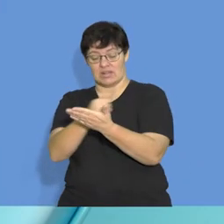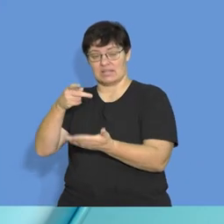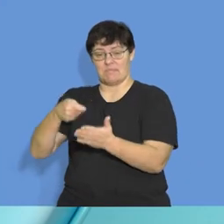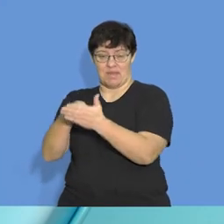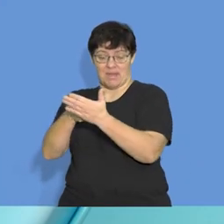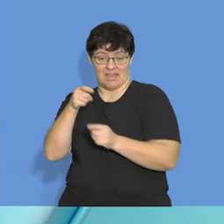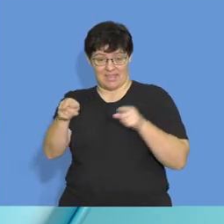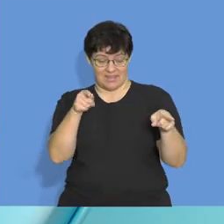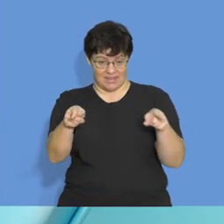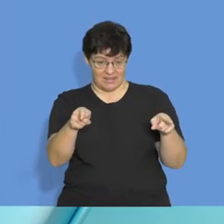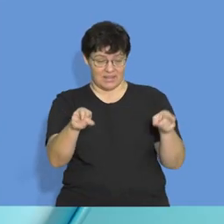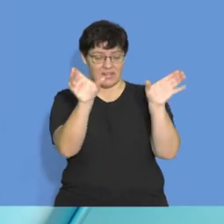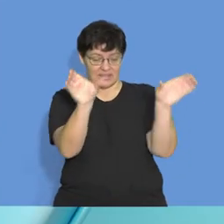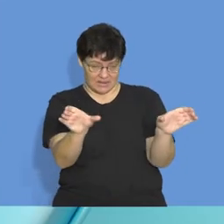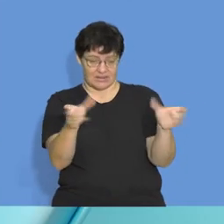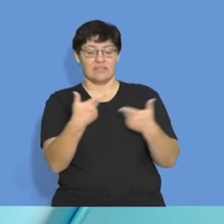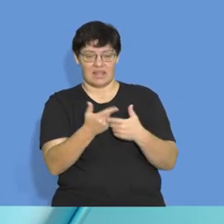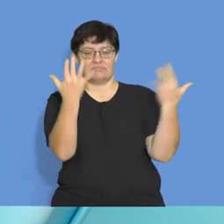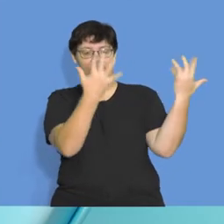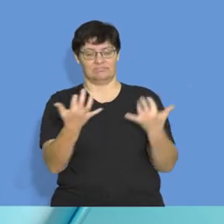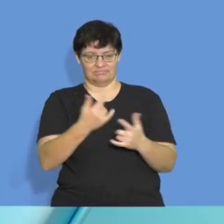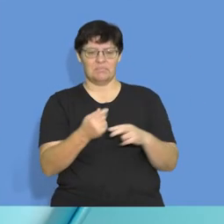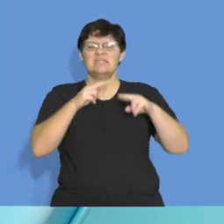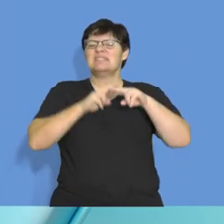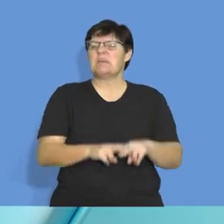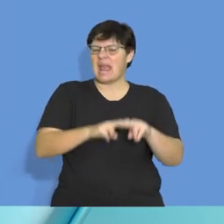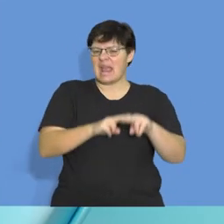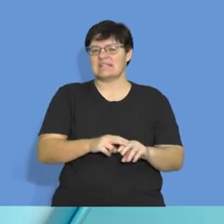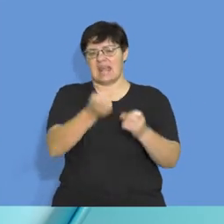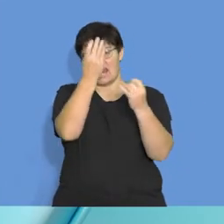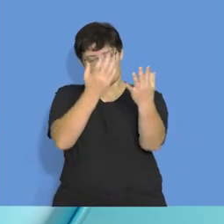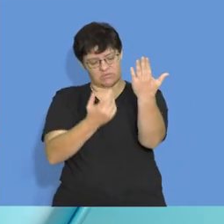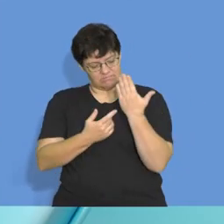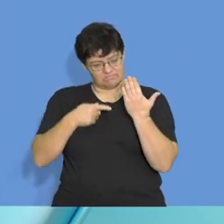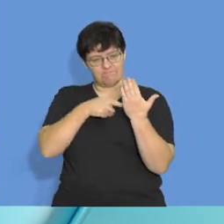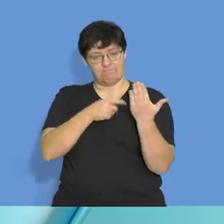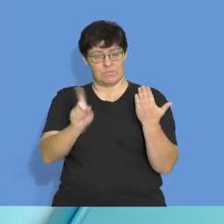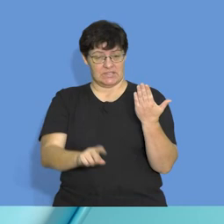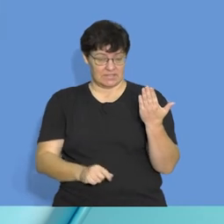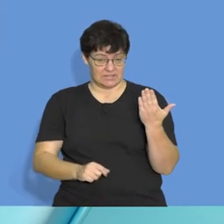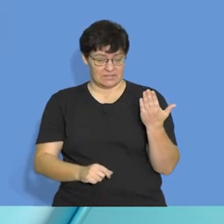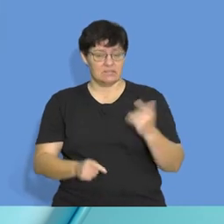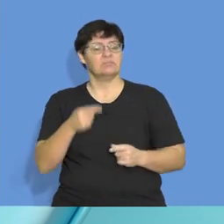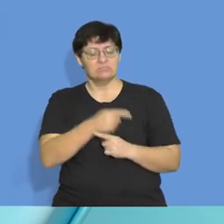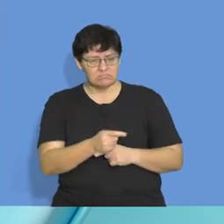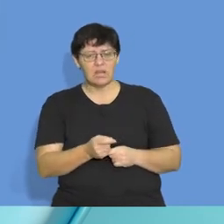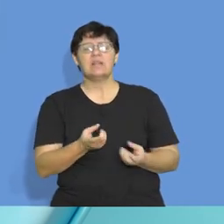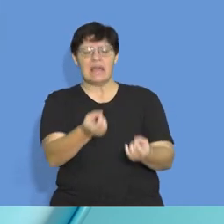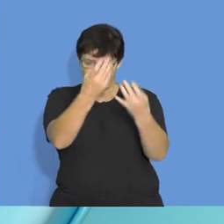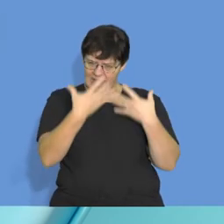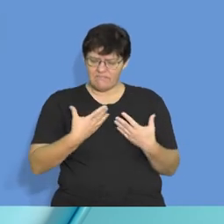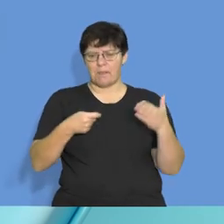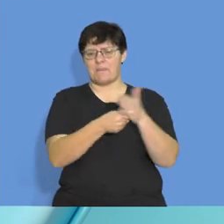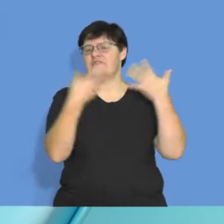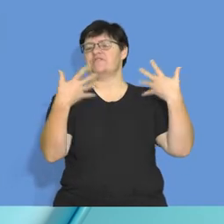thereafter, do your calculations. But depending on the information, in this particular question, you were given the purchases. So,